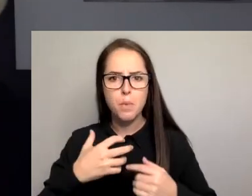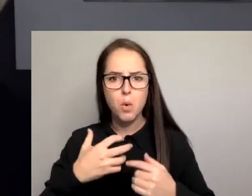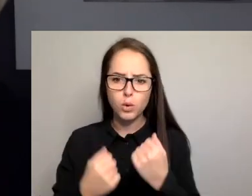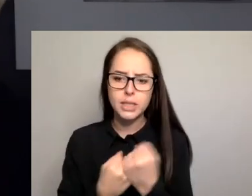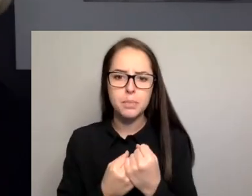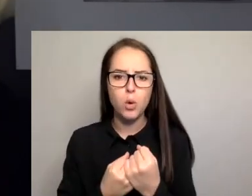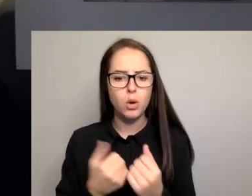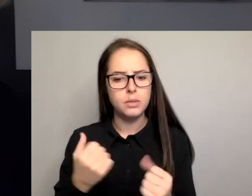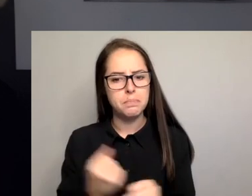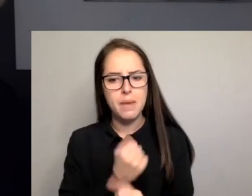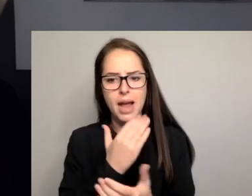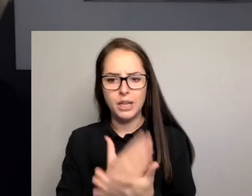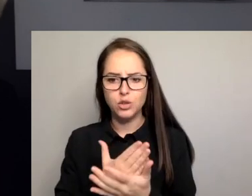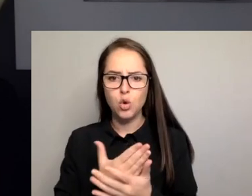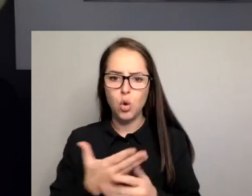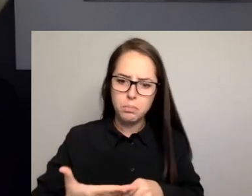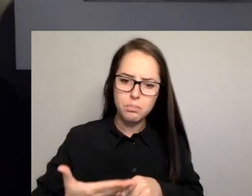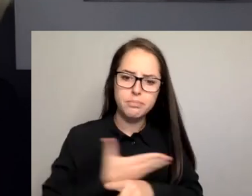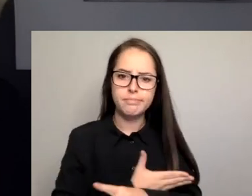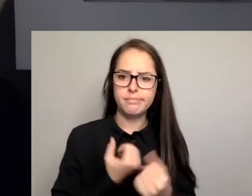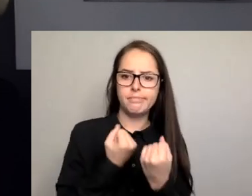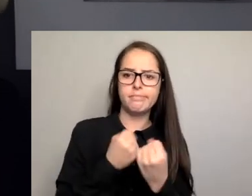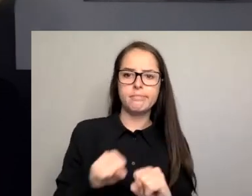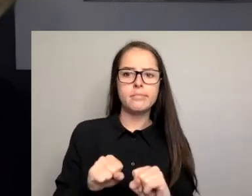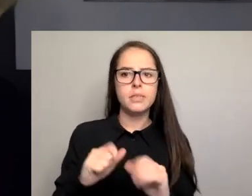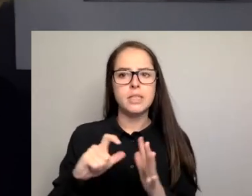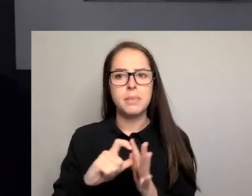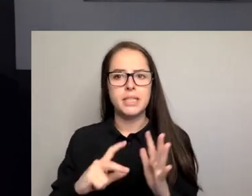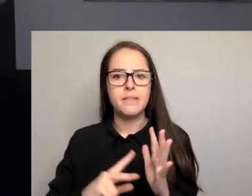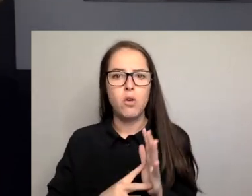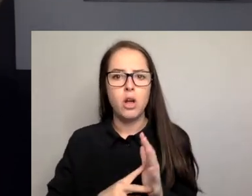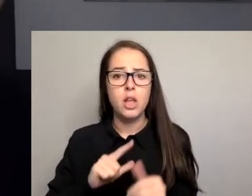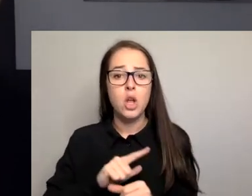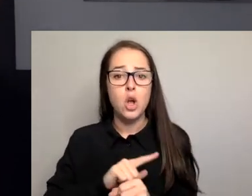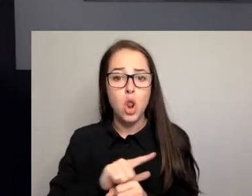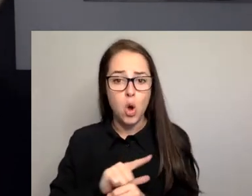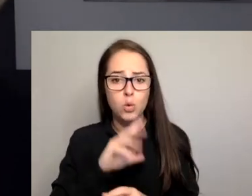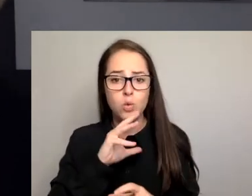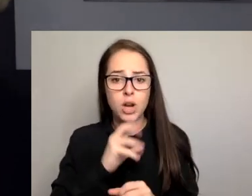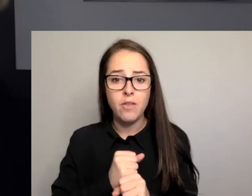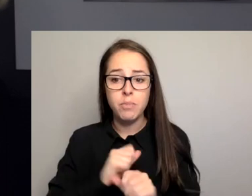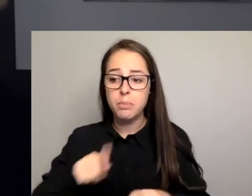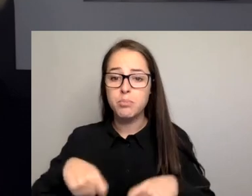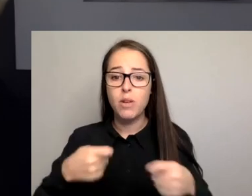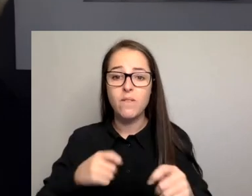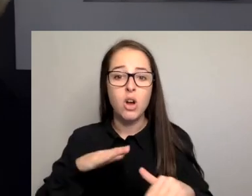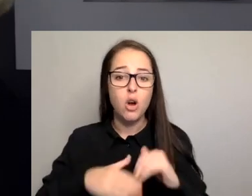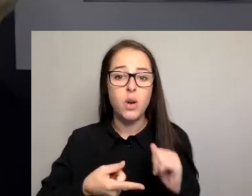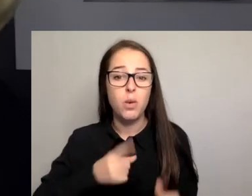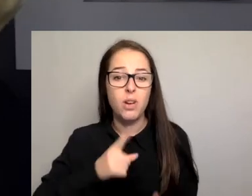violence. Across the nation, local government provides more than 150 services to our communities.